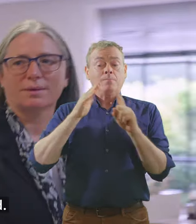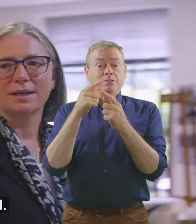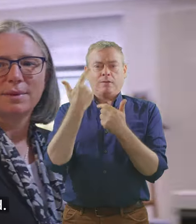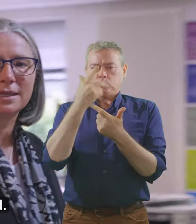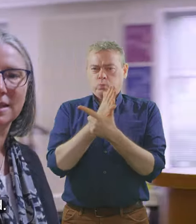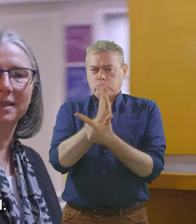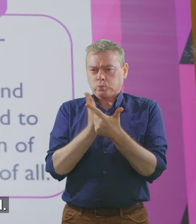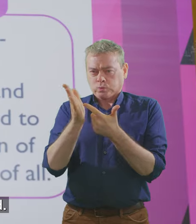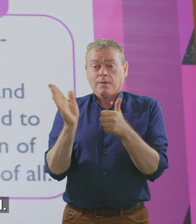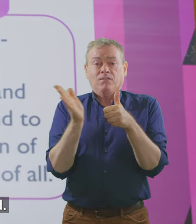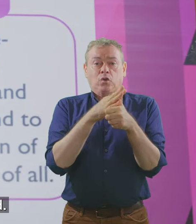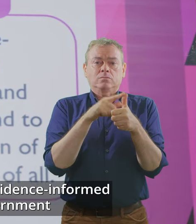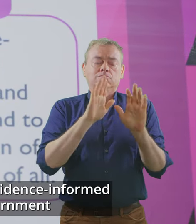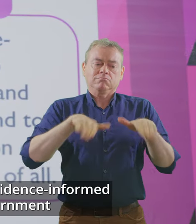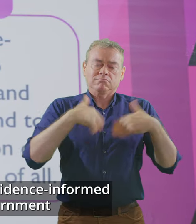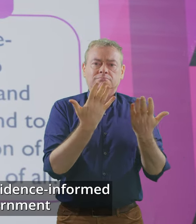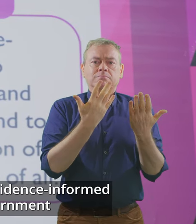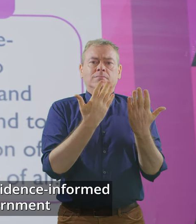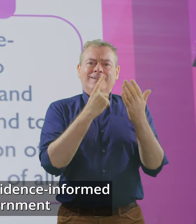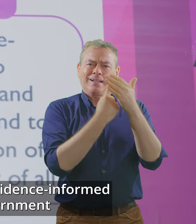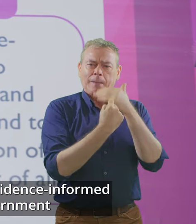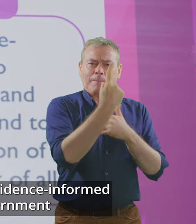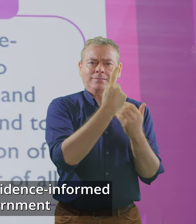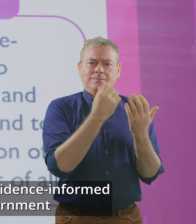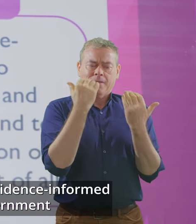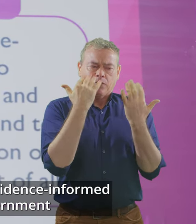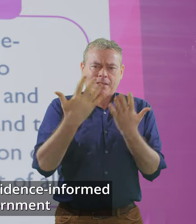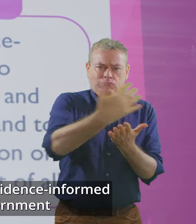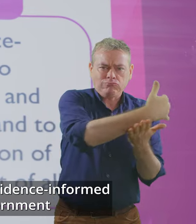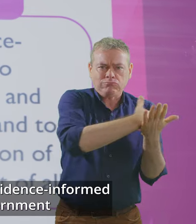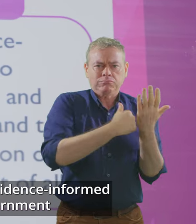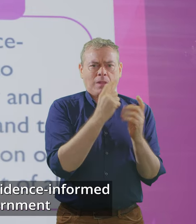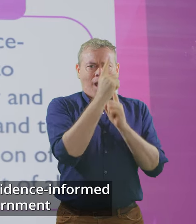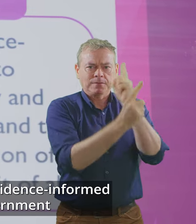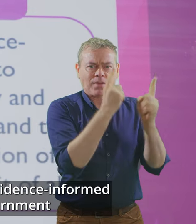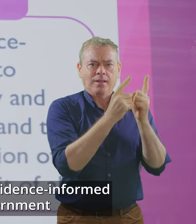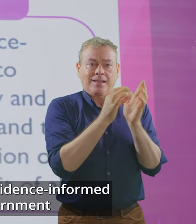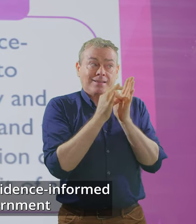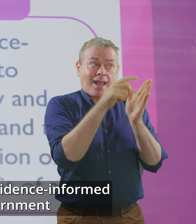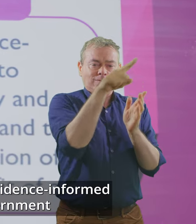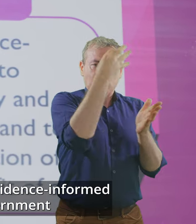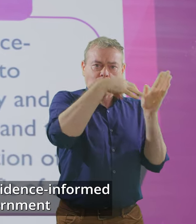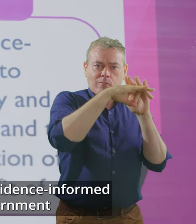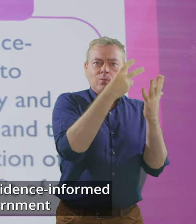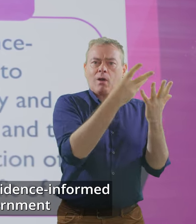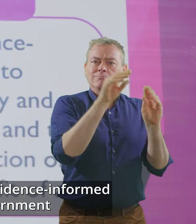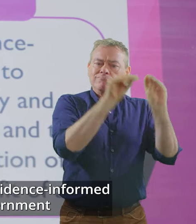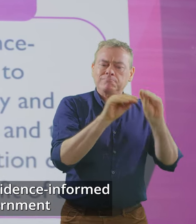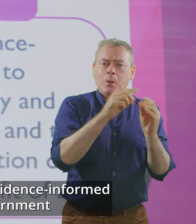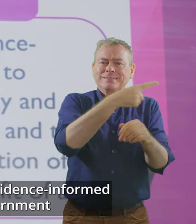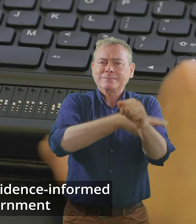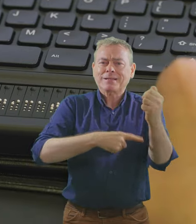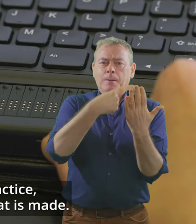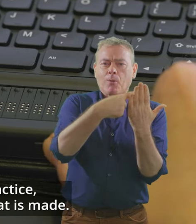Our mission is twofold firstly it is to deliver independent evidence-informed advice and